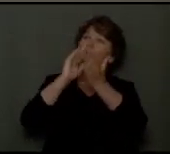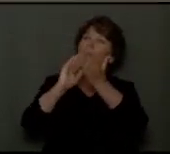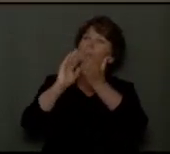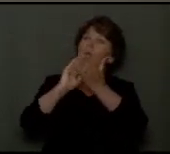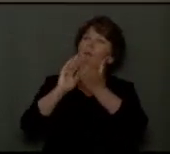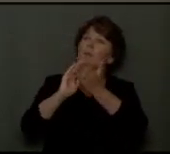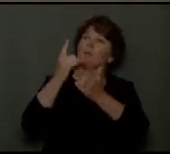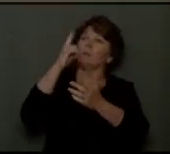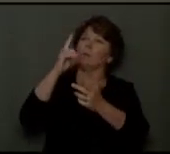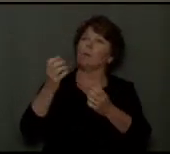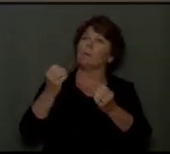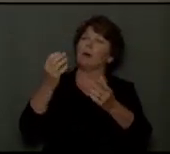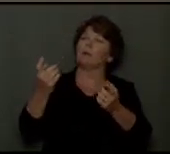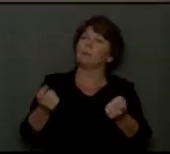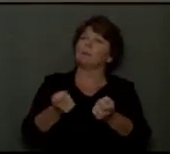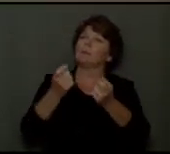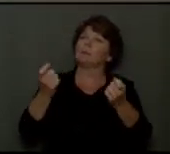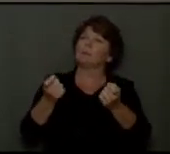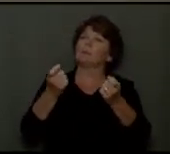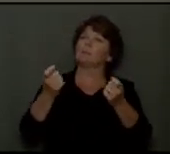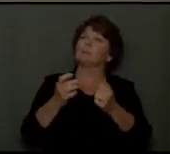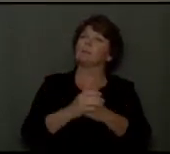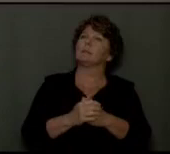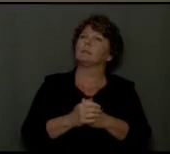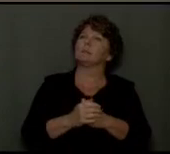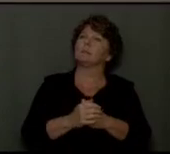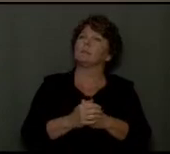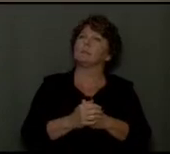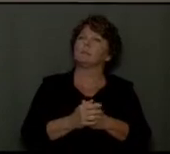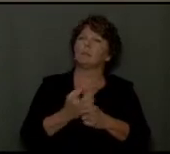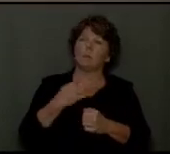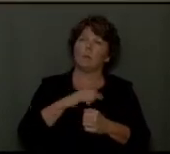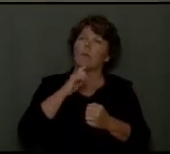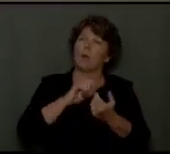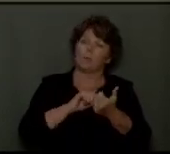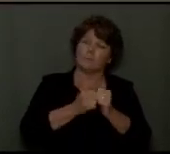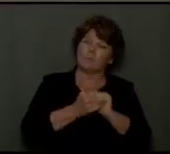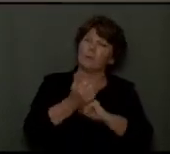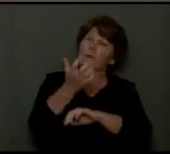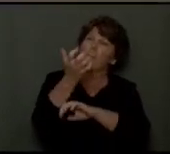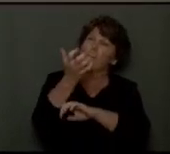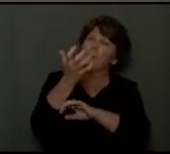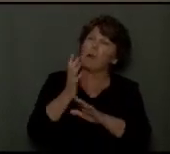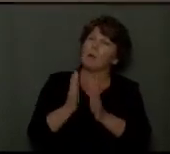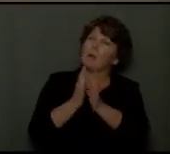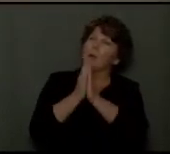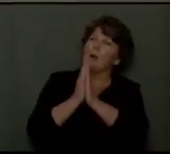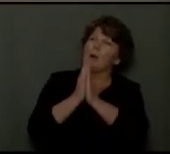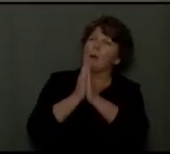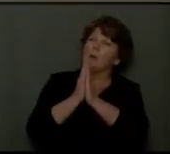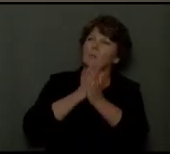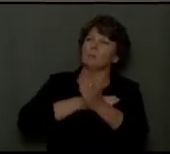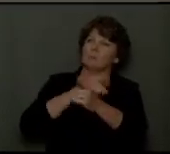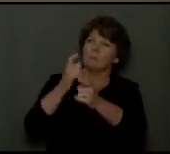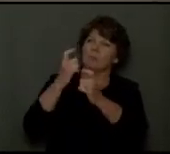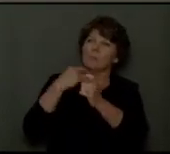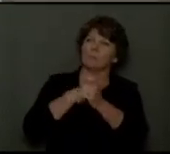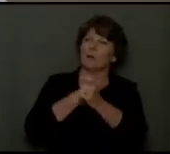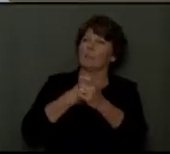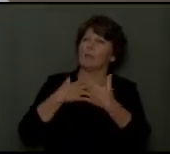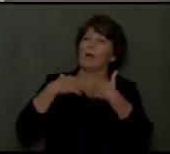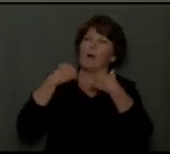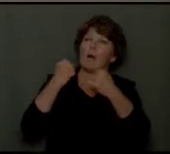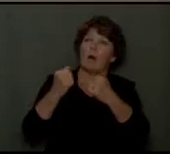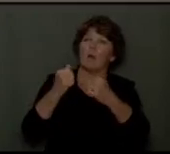for our many sins. As miserable beggars, we implore Him to give us a healthy spiritual